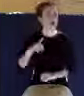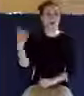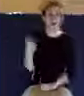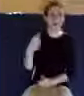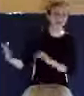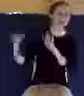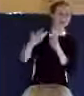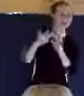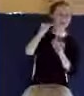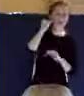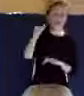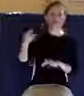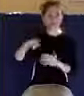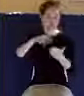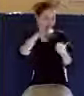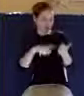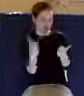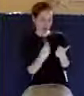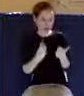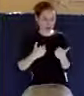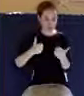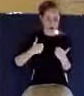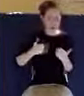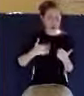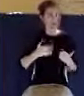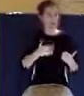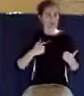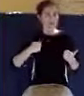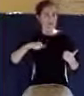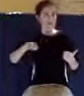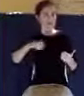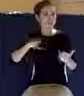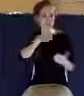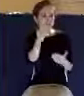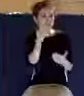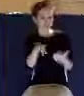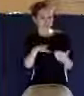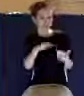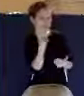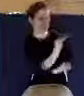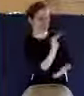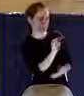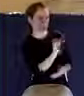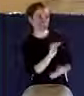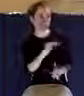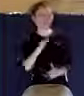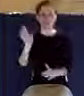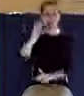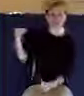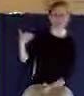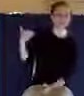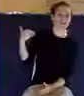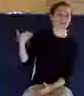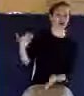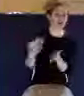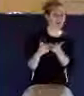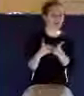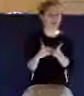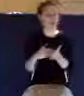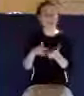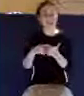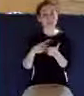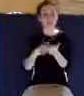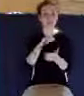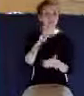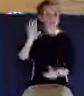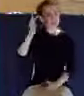he was reading about, some theological question that he wanted an answer to. And quite frankly, sometimes he would call me so much it was kind of